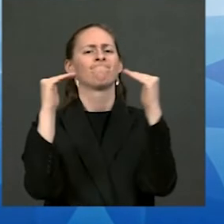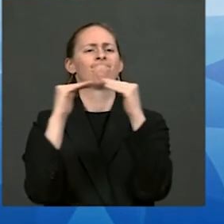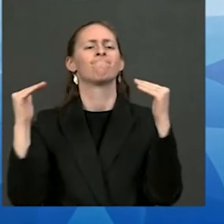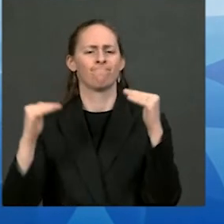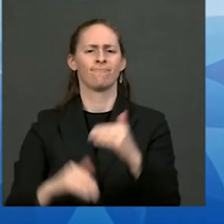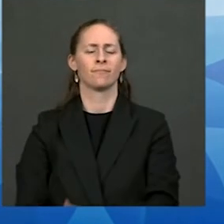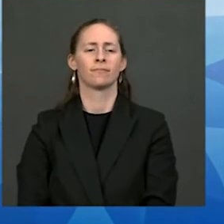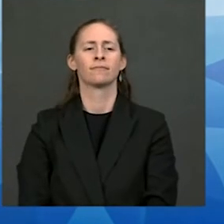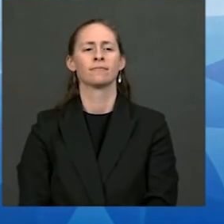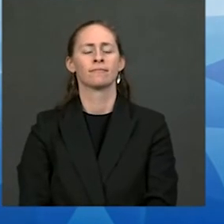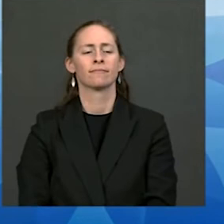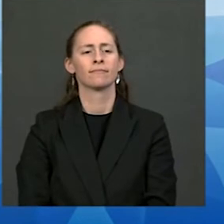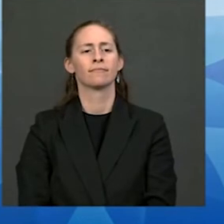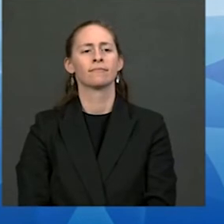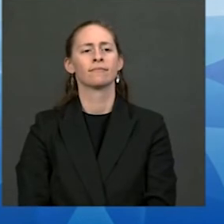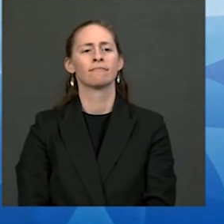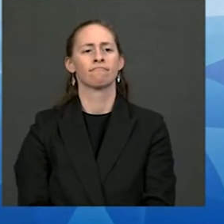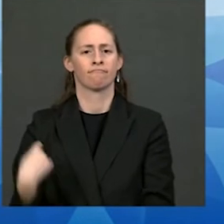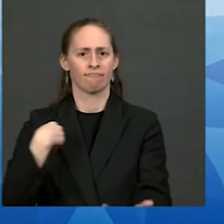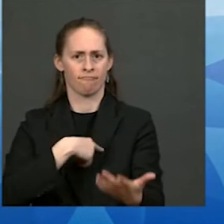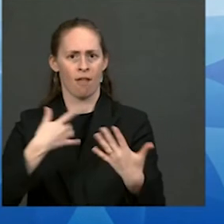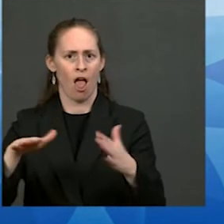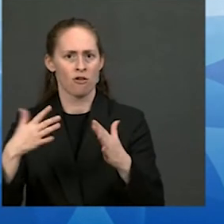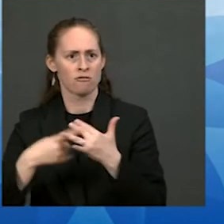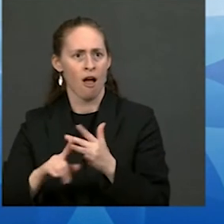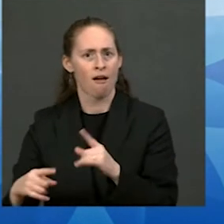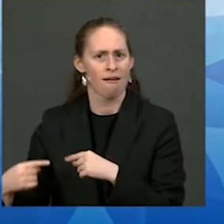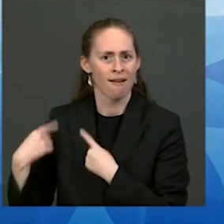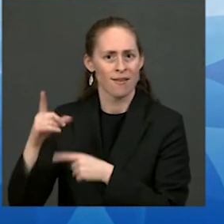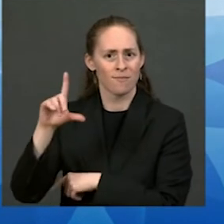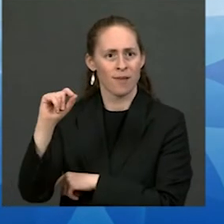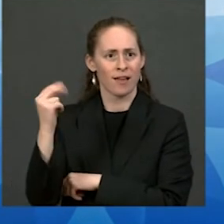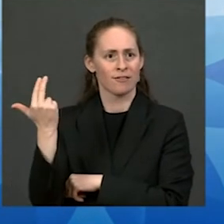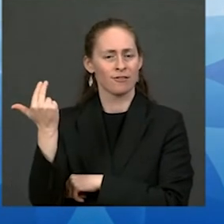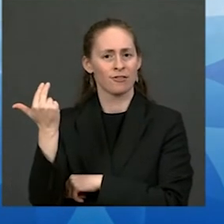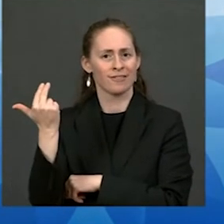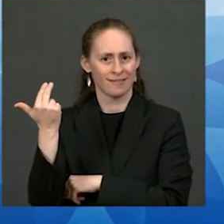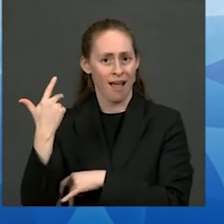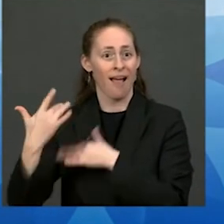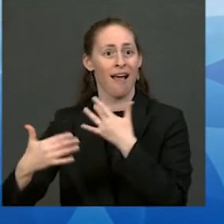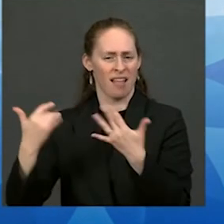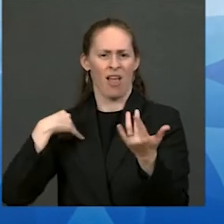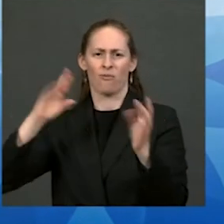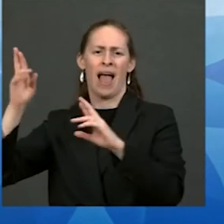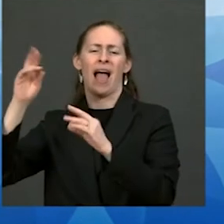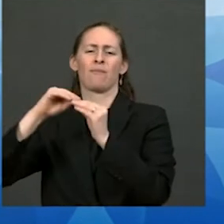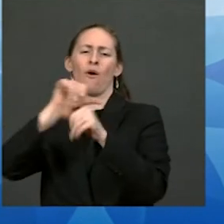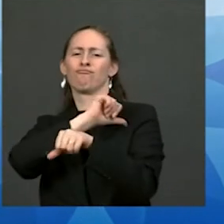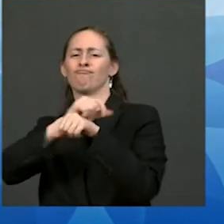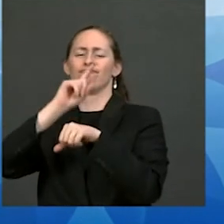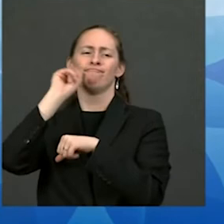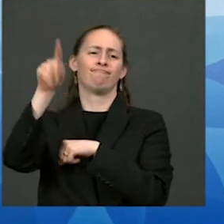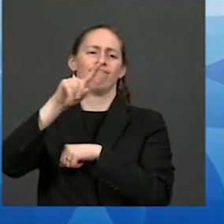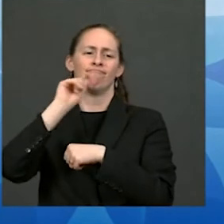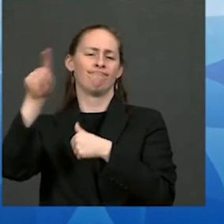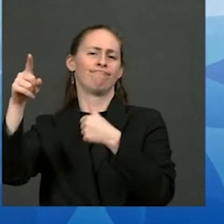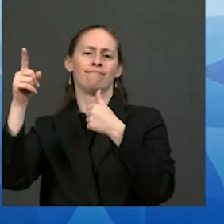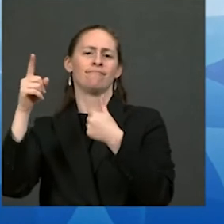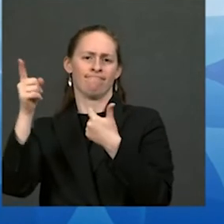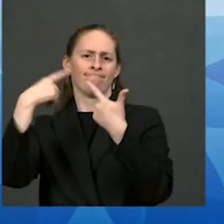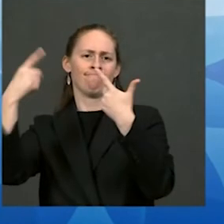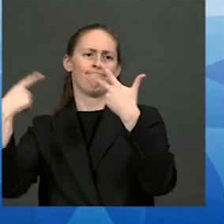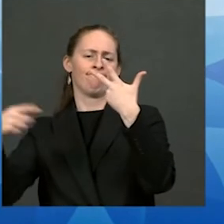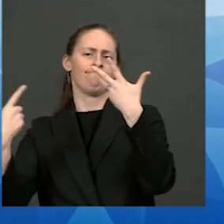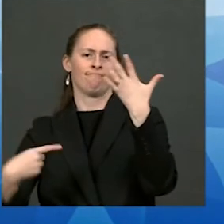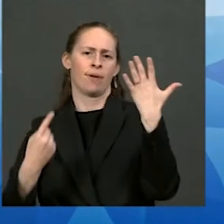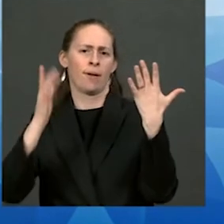when we granted authority to tribes to exercise jurisdiction over non-indian offenders who commit violence on tribal lands